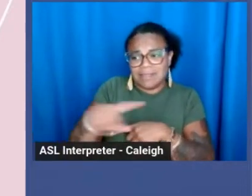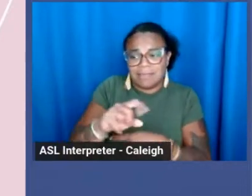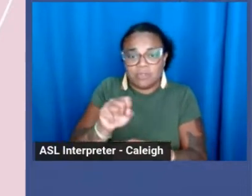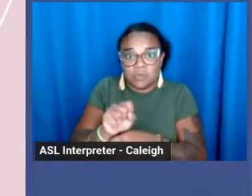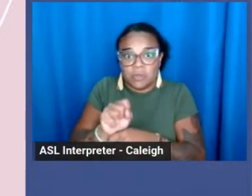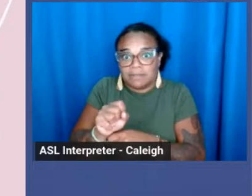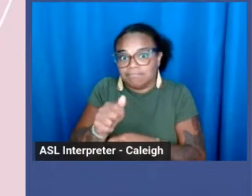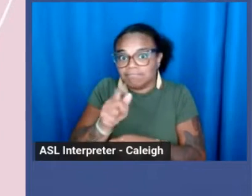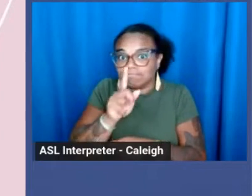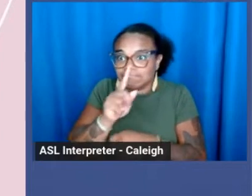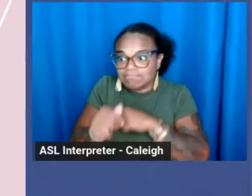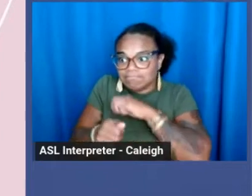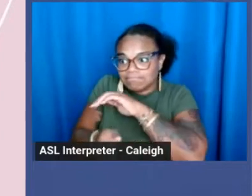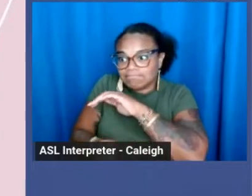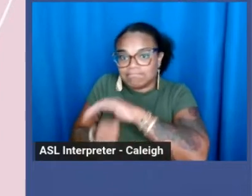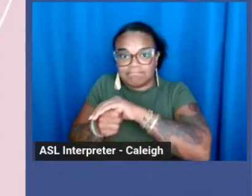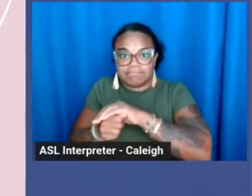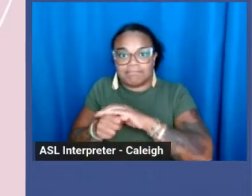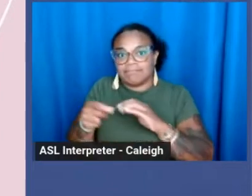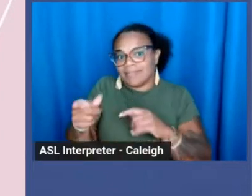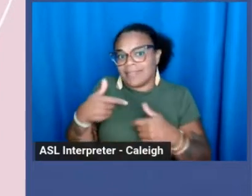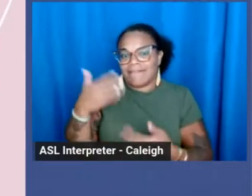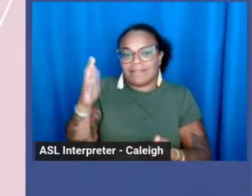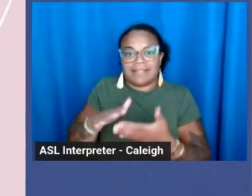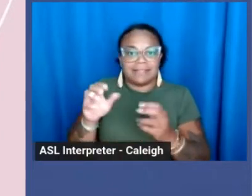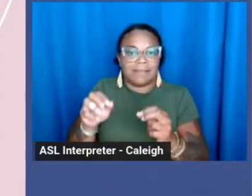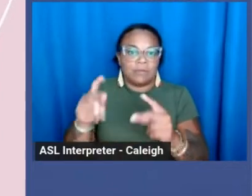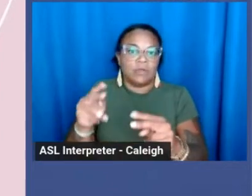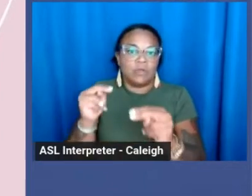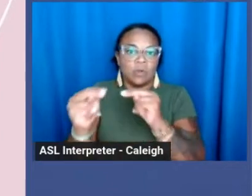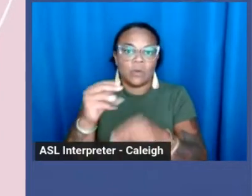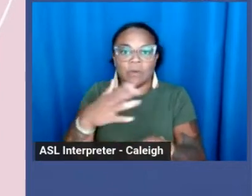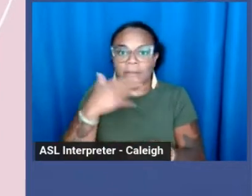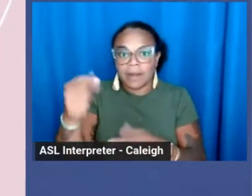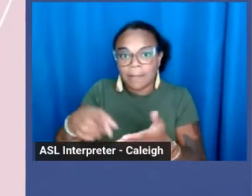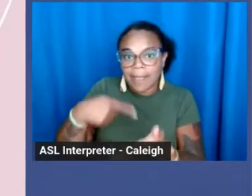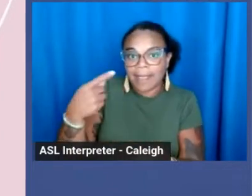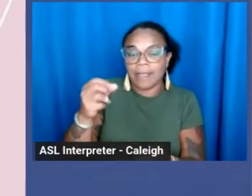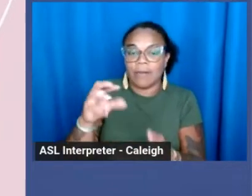giving them less chances to negotiate better pay or safety conditions.